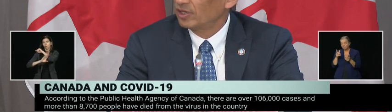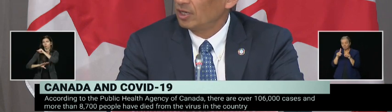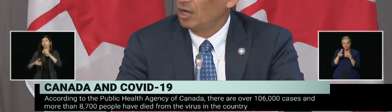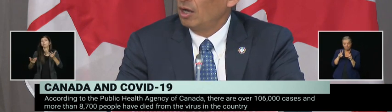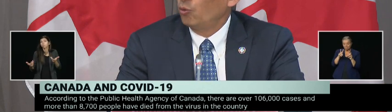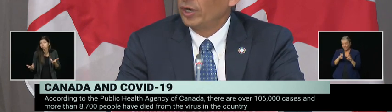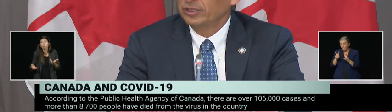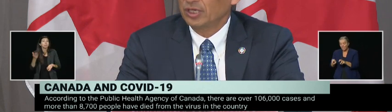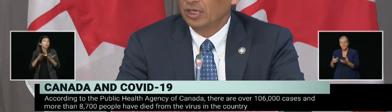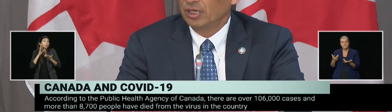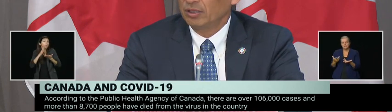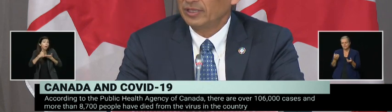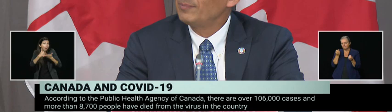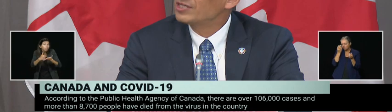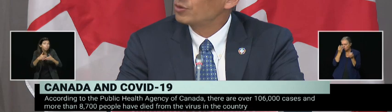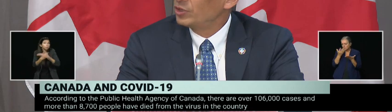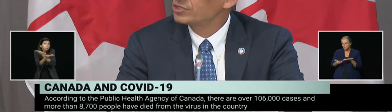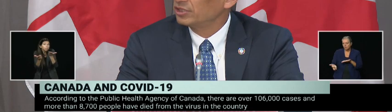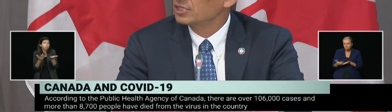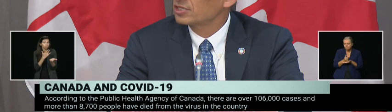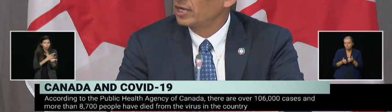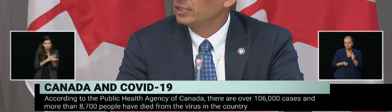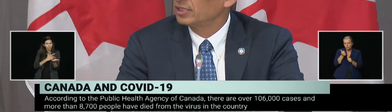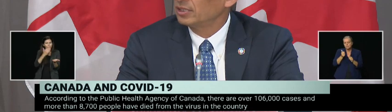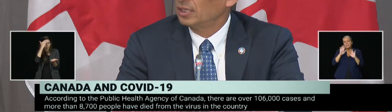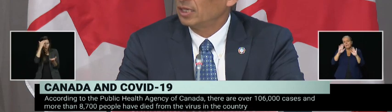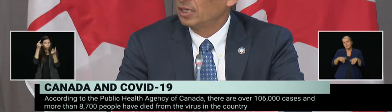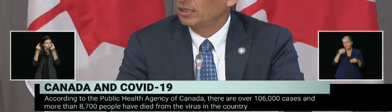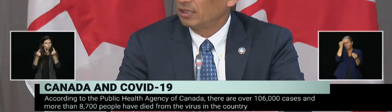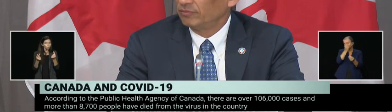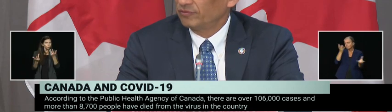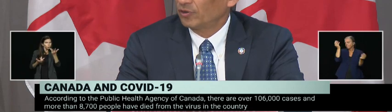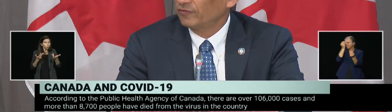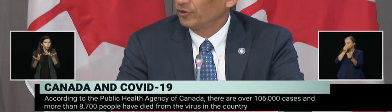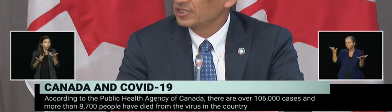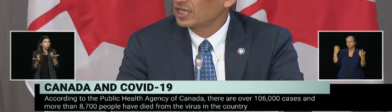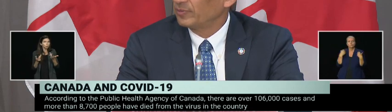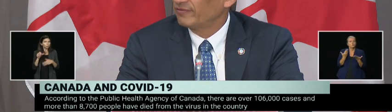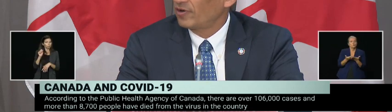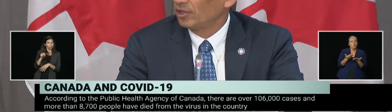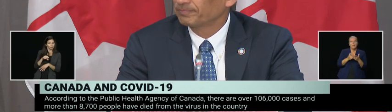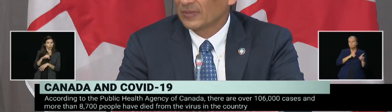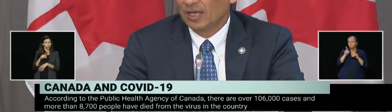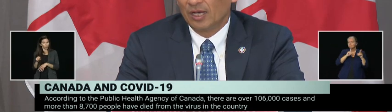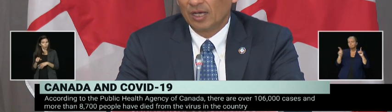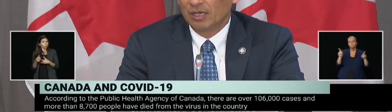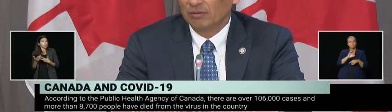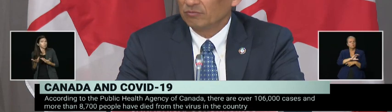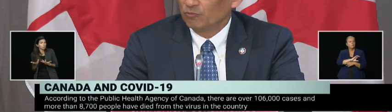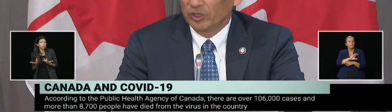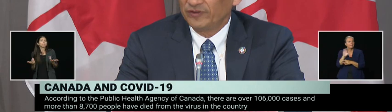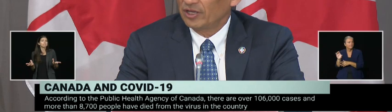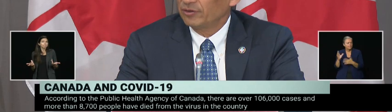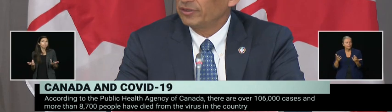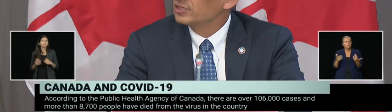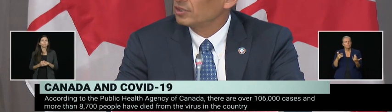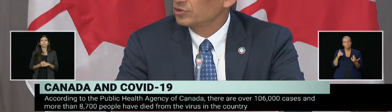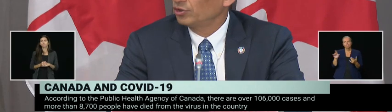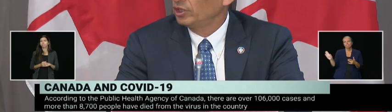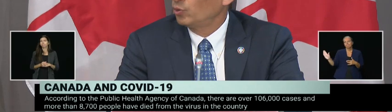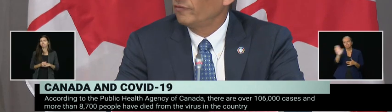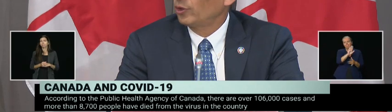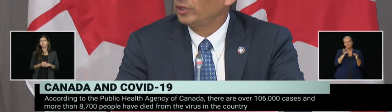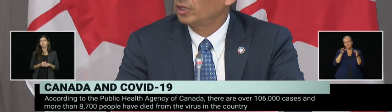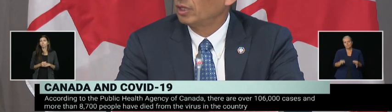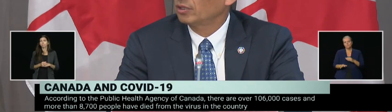in terms of what they wish to decide for this coming fall. One of the other things